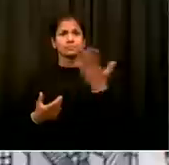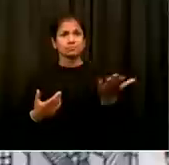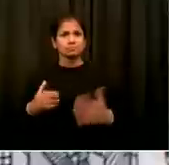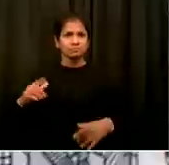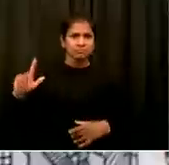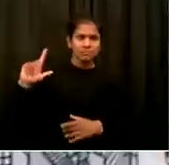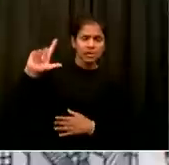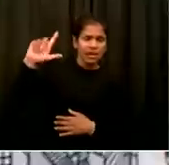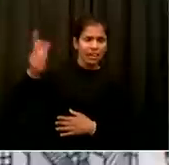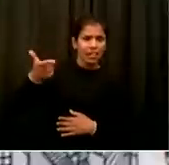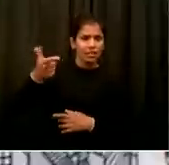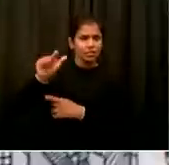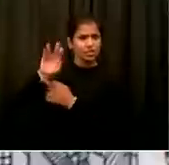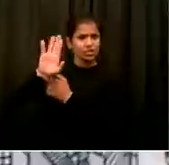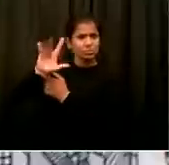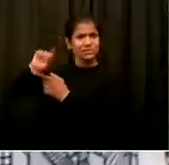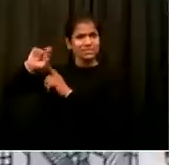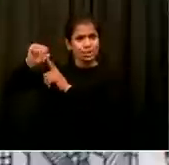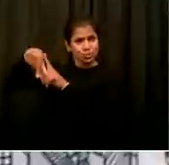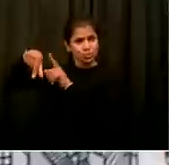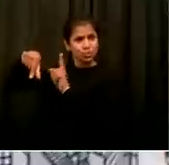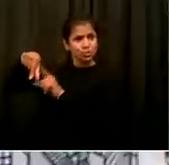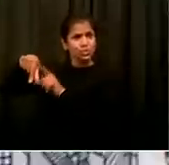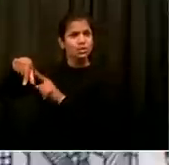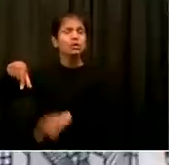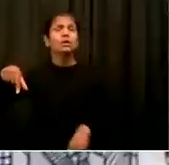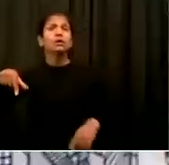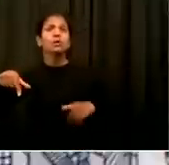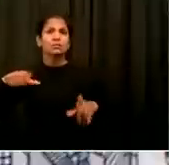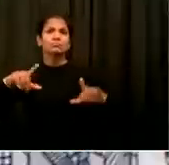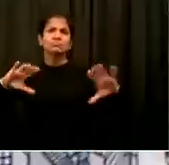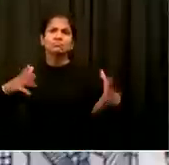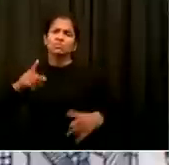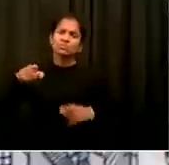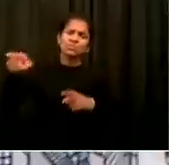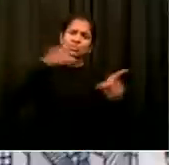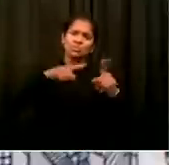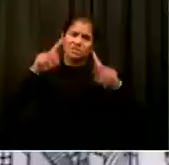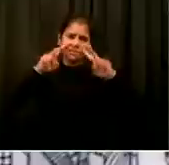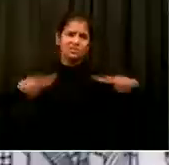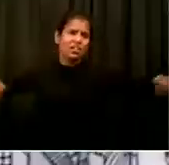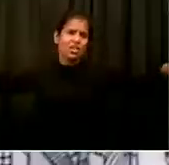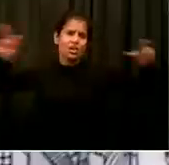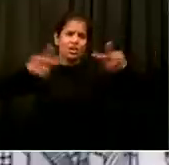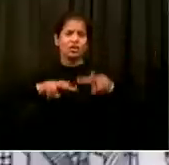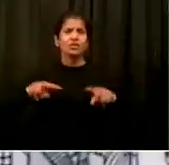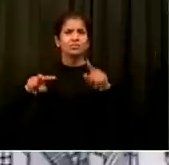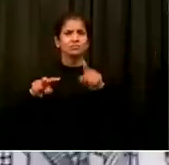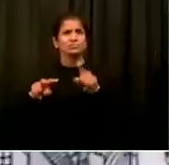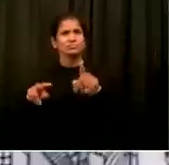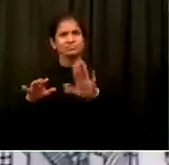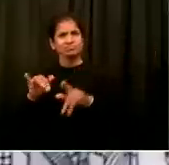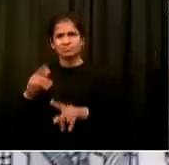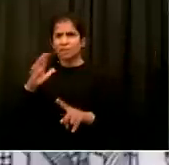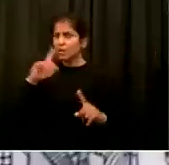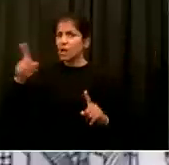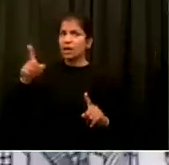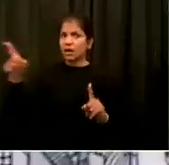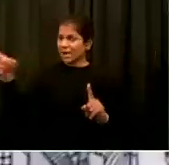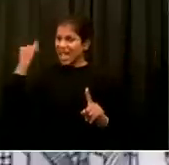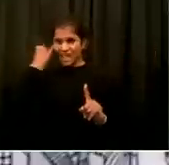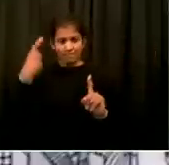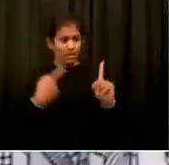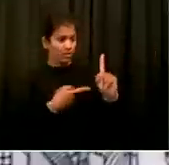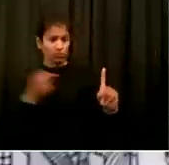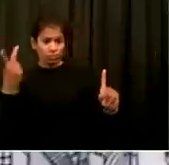suffering from bullying. Let's stand up for them. Let's give them the support they need. Let's fight bullying in all its forms. School is